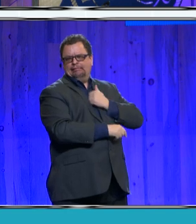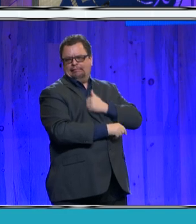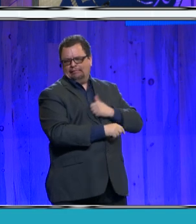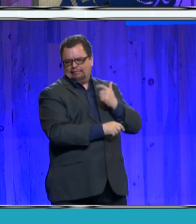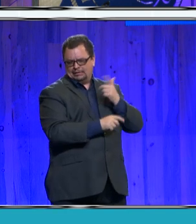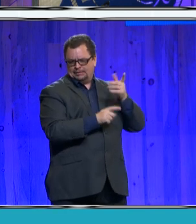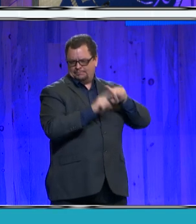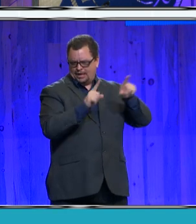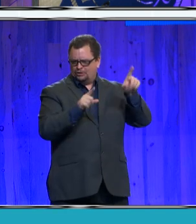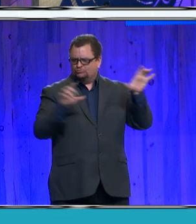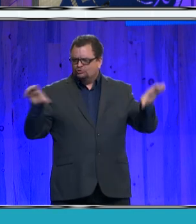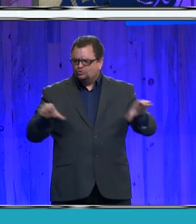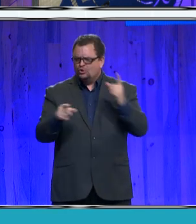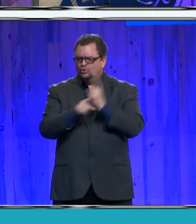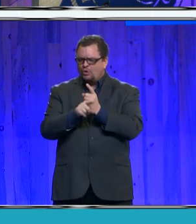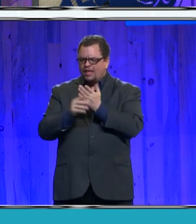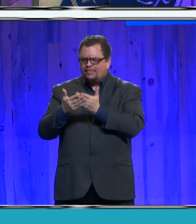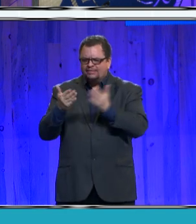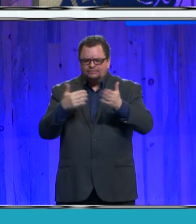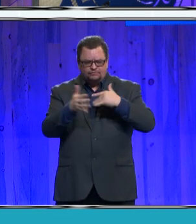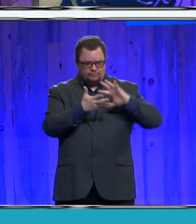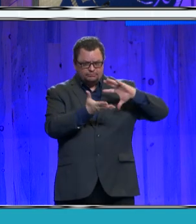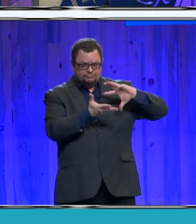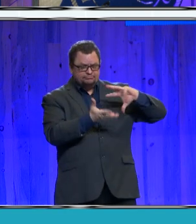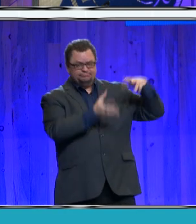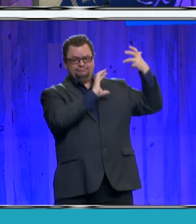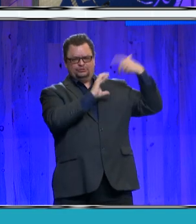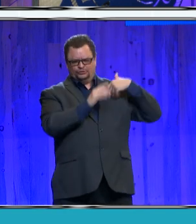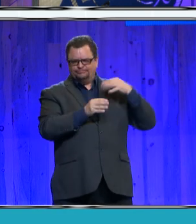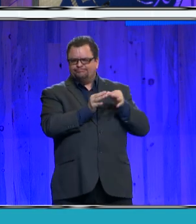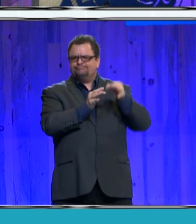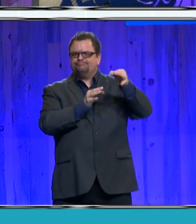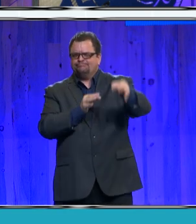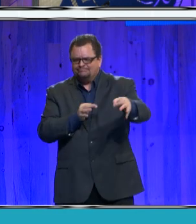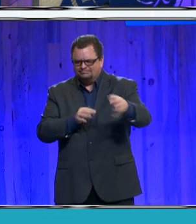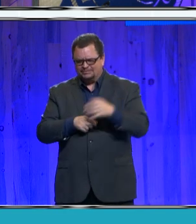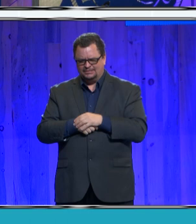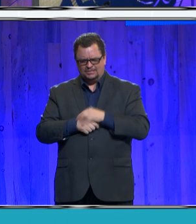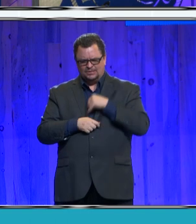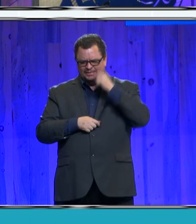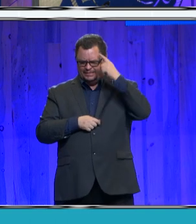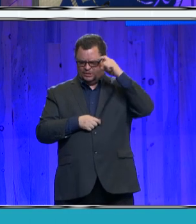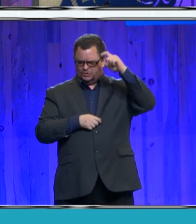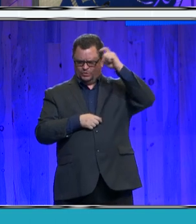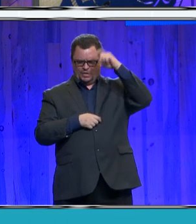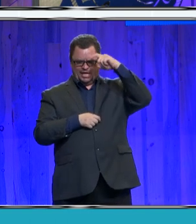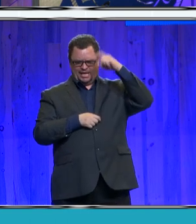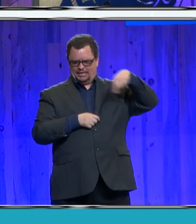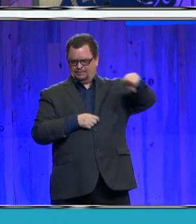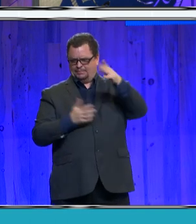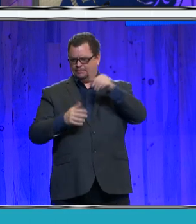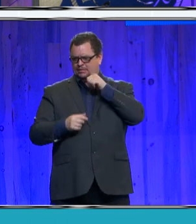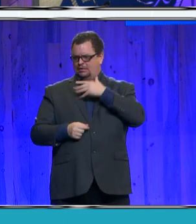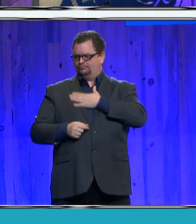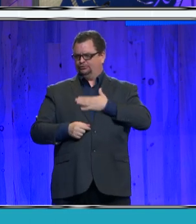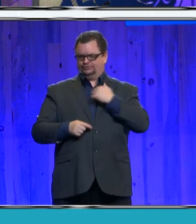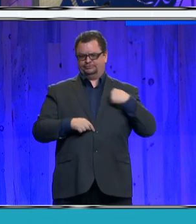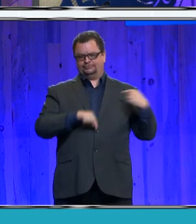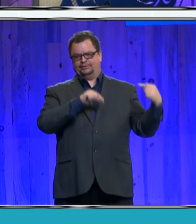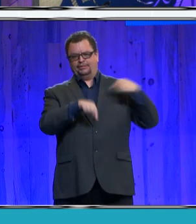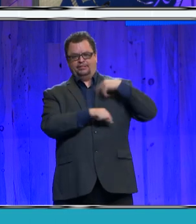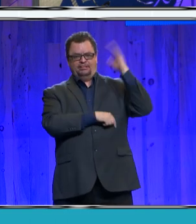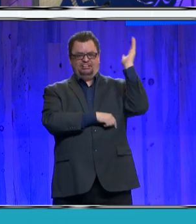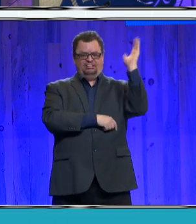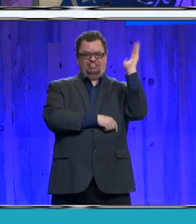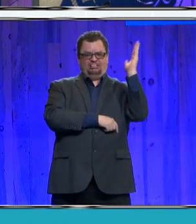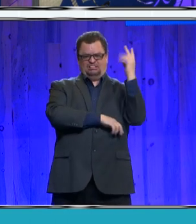inconvenient. We didn't think it was wise, nor I don't think you would appreciate me giving a speech two days after testing